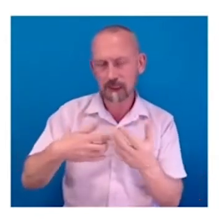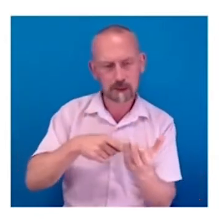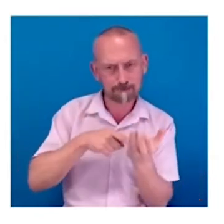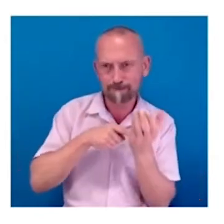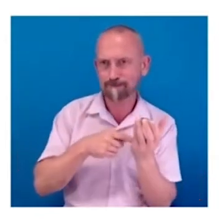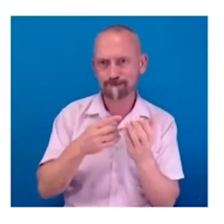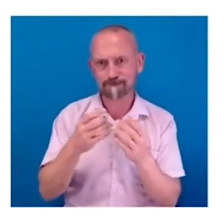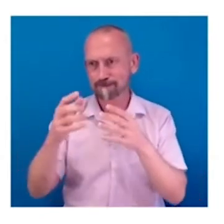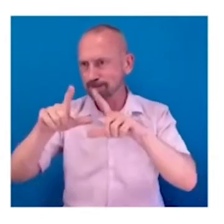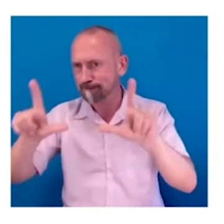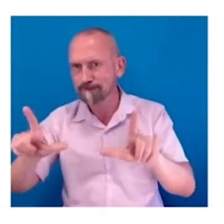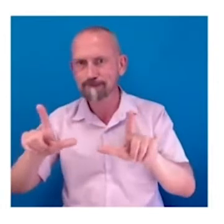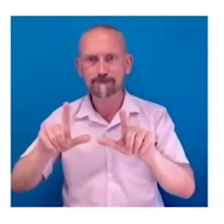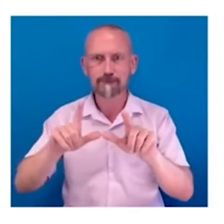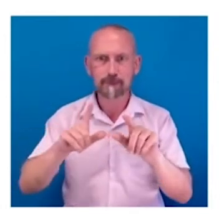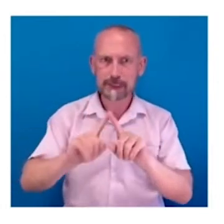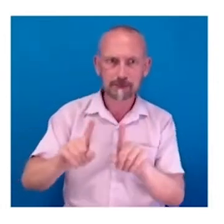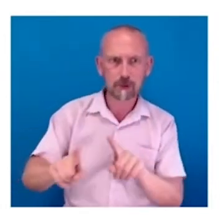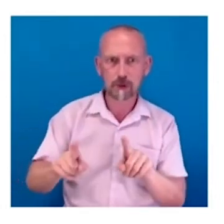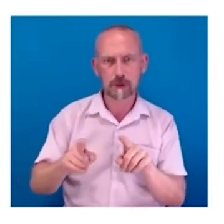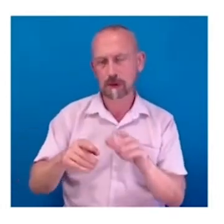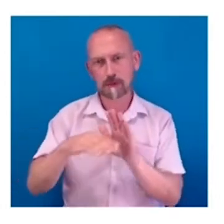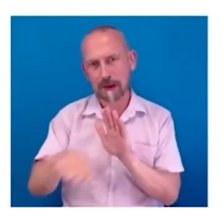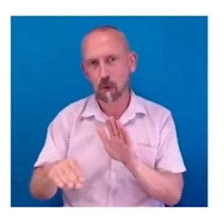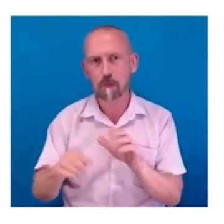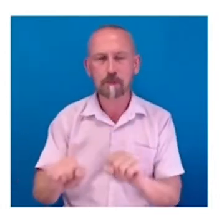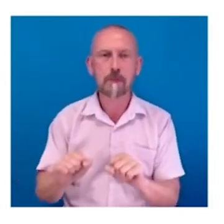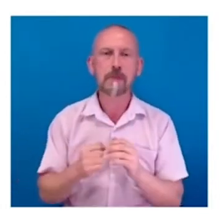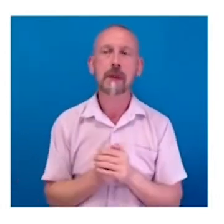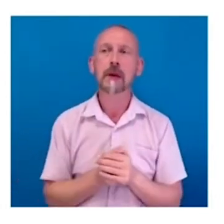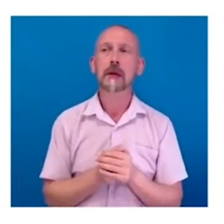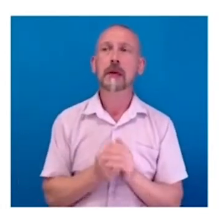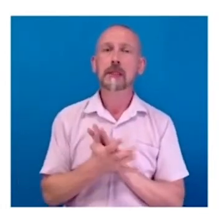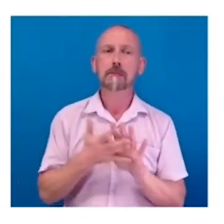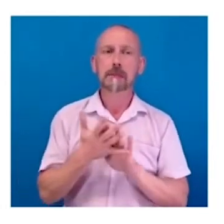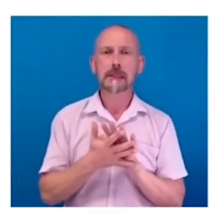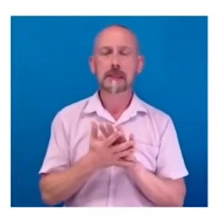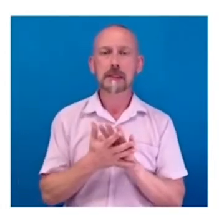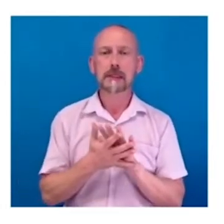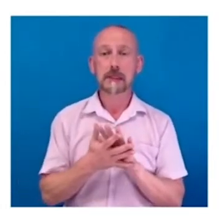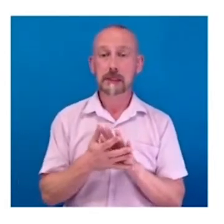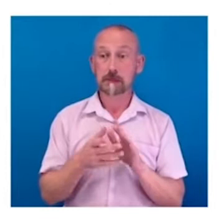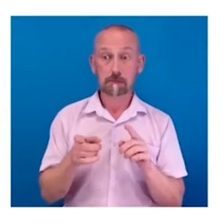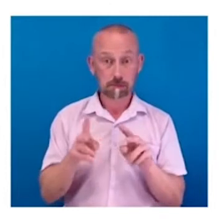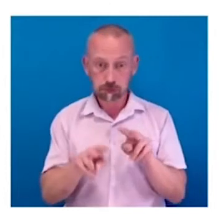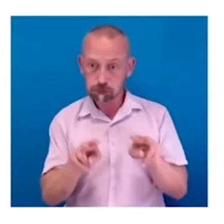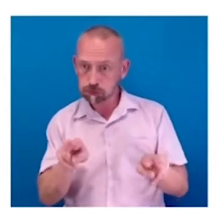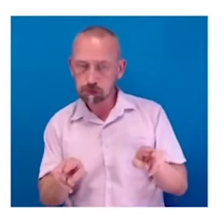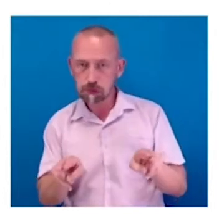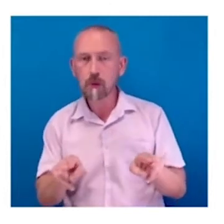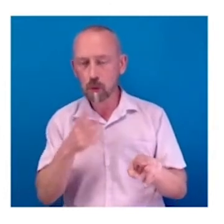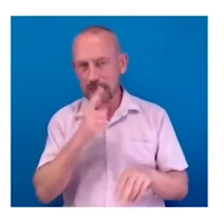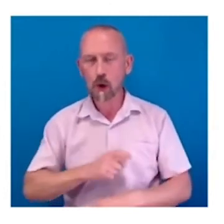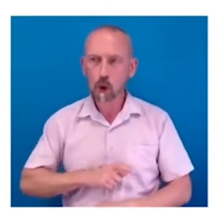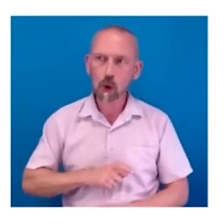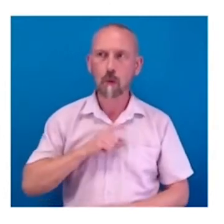And at that point, we can confidently make a decision. And in this instance with the BBC,